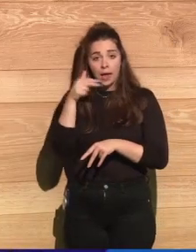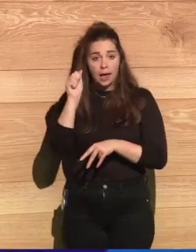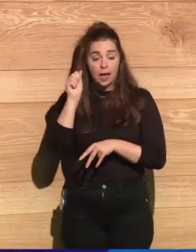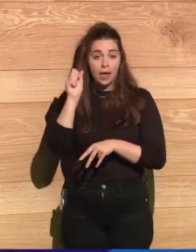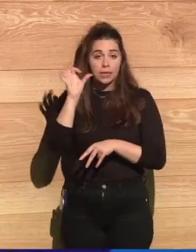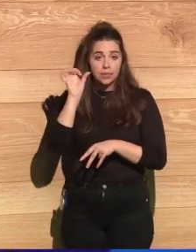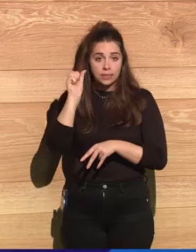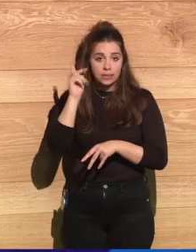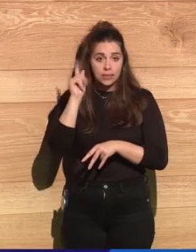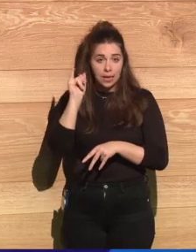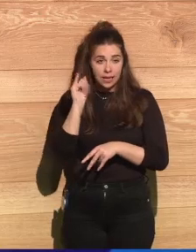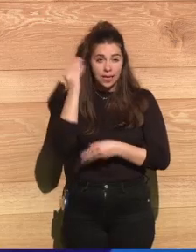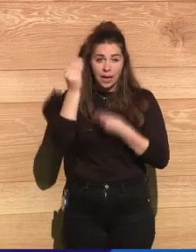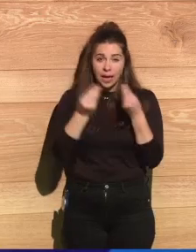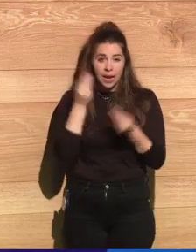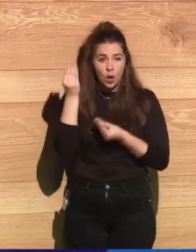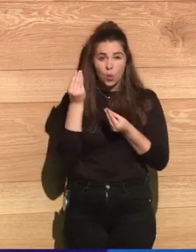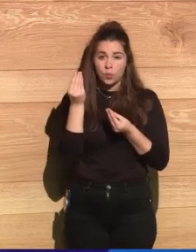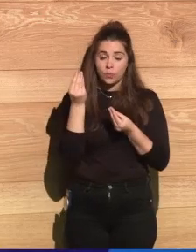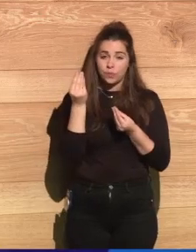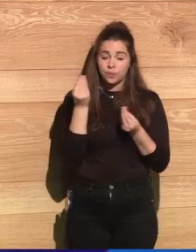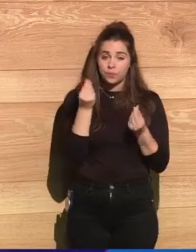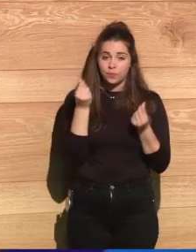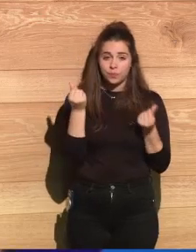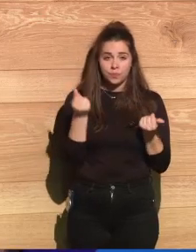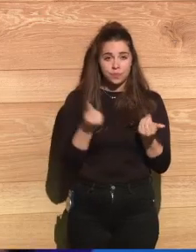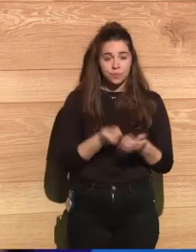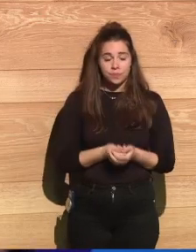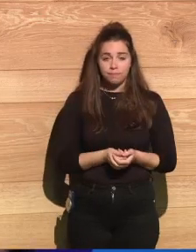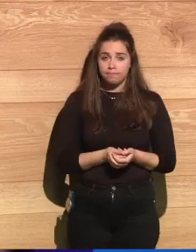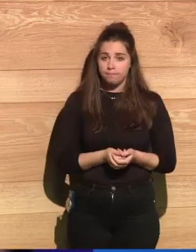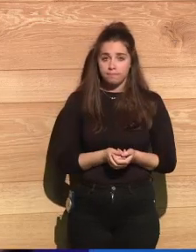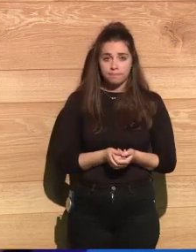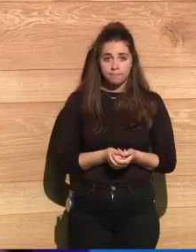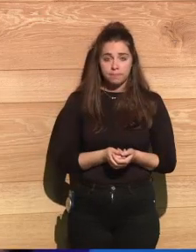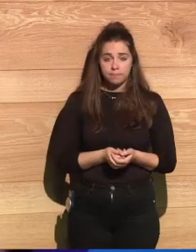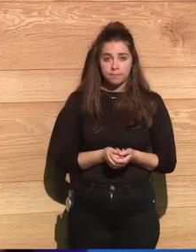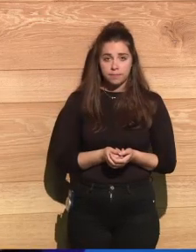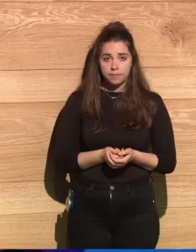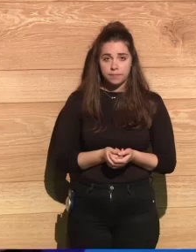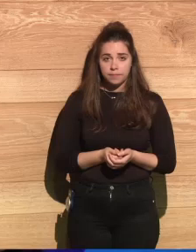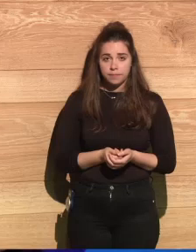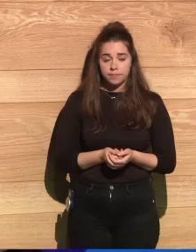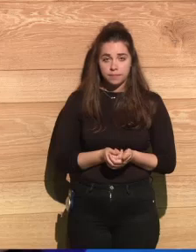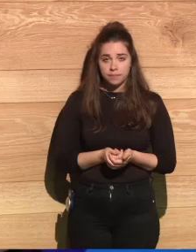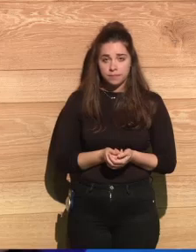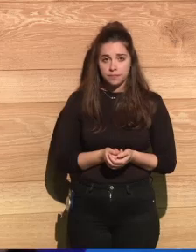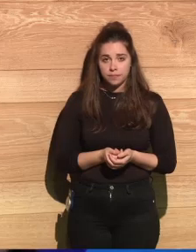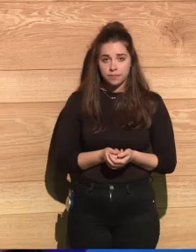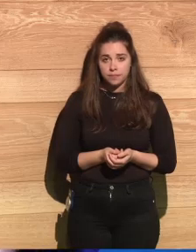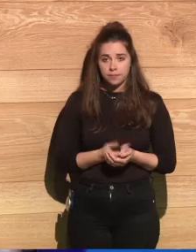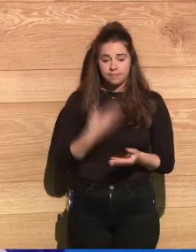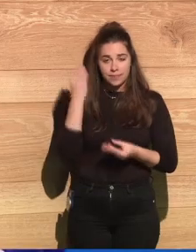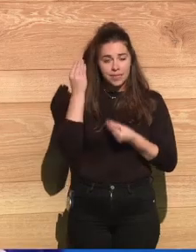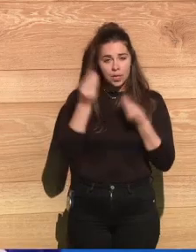practiced totally opposite of what he claimed he came to Japan for.